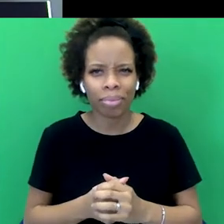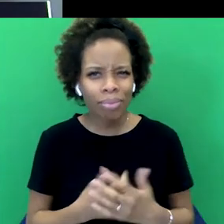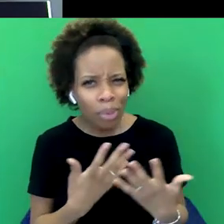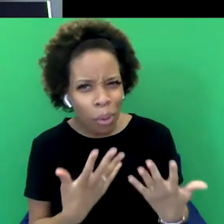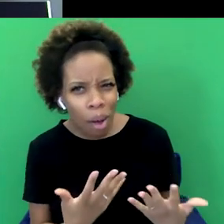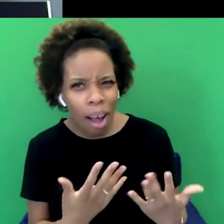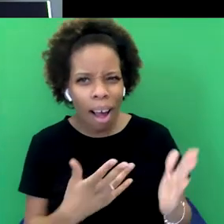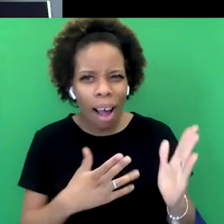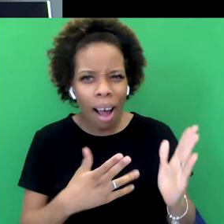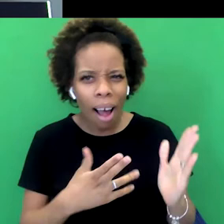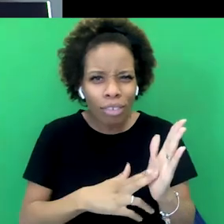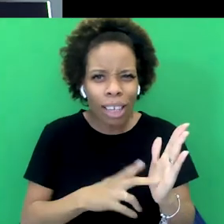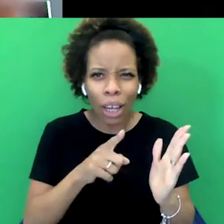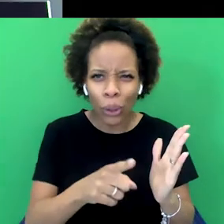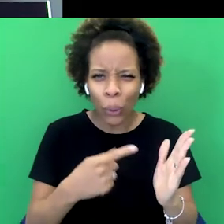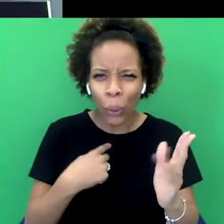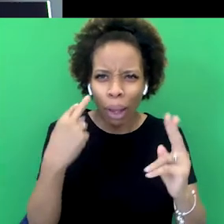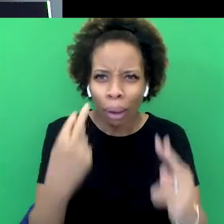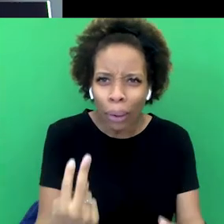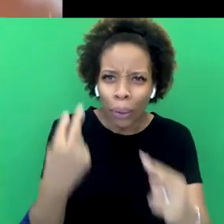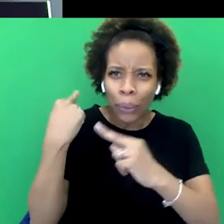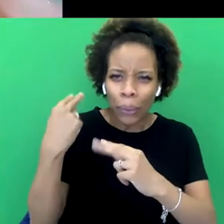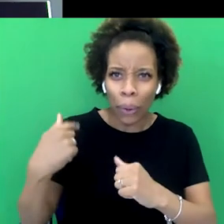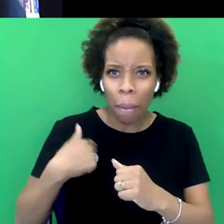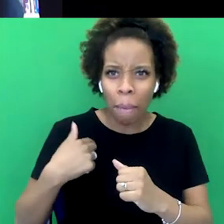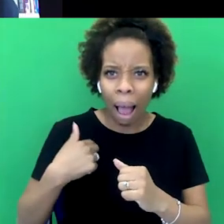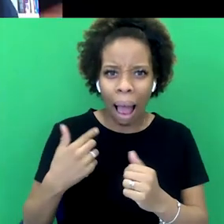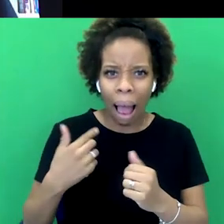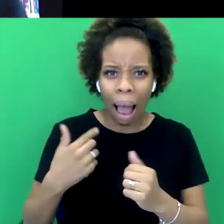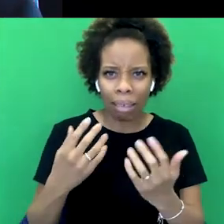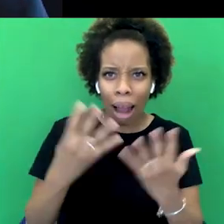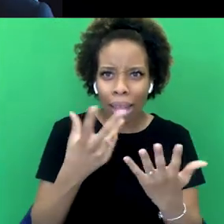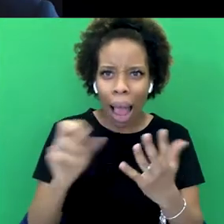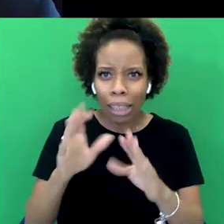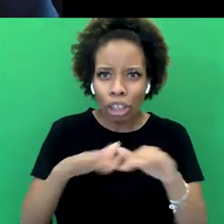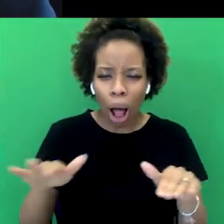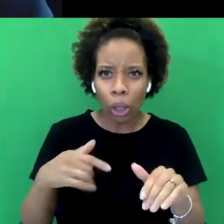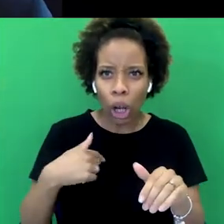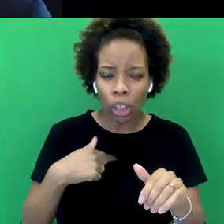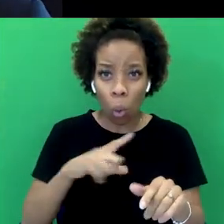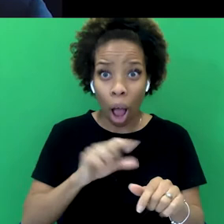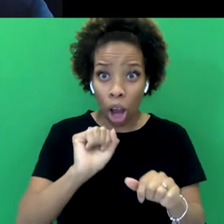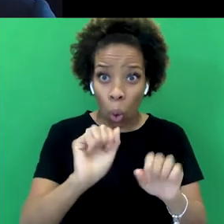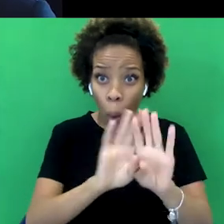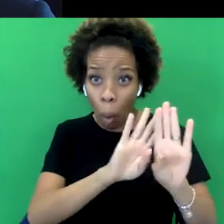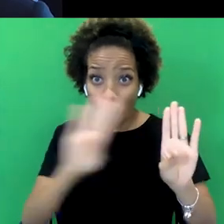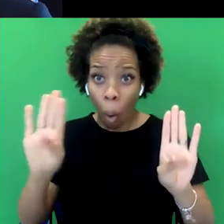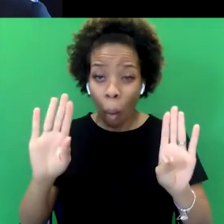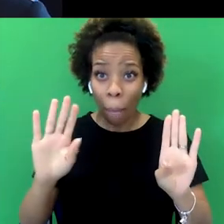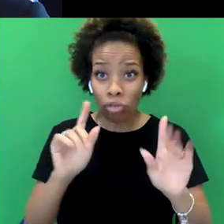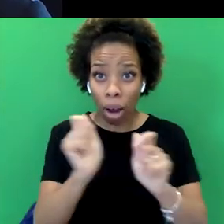from my 1980s childhood because we had those cupboards. We had those exact same cupboards. yeah. Yes. Anyway. I keep it real.